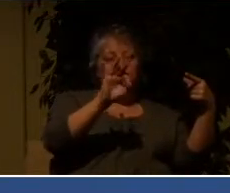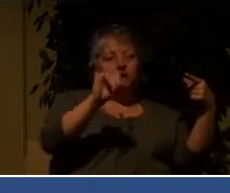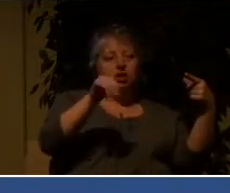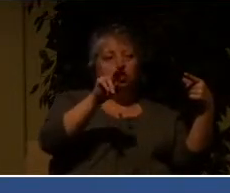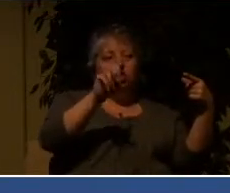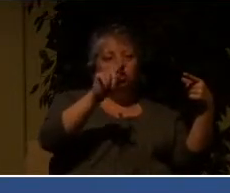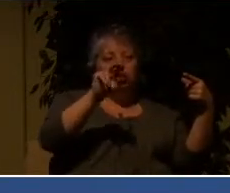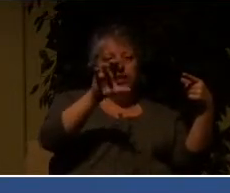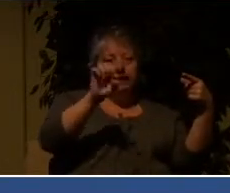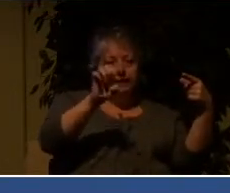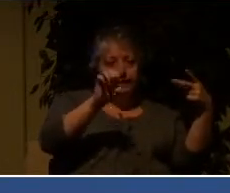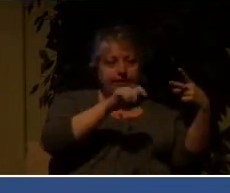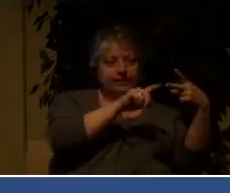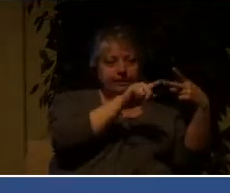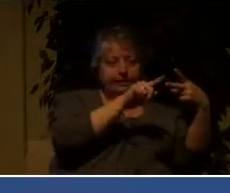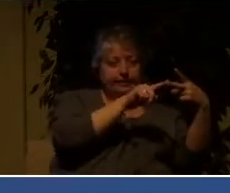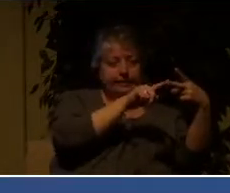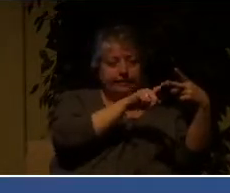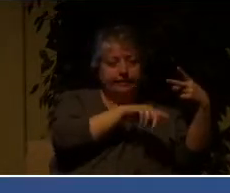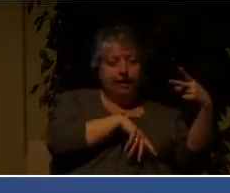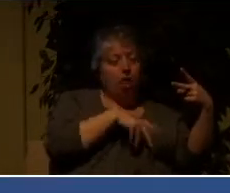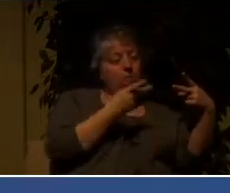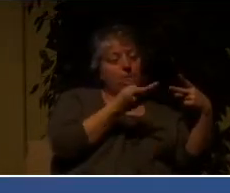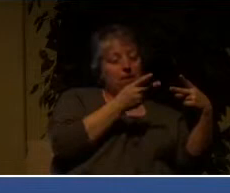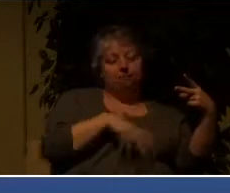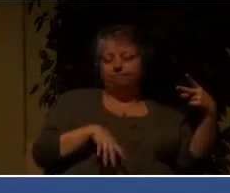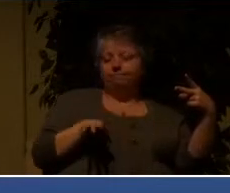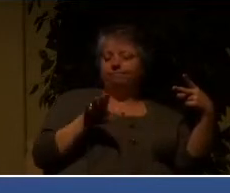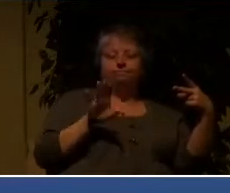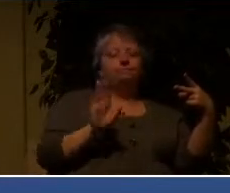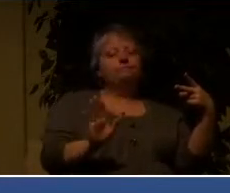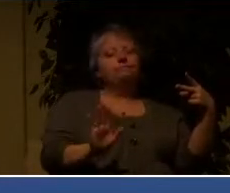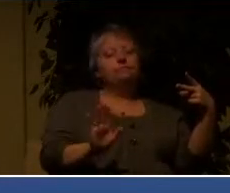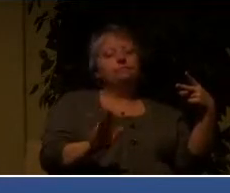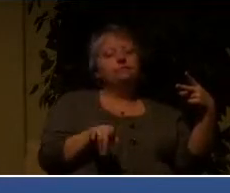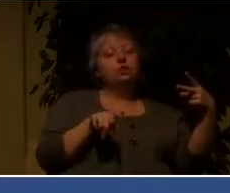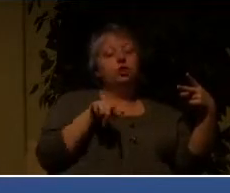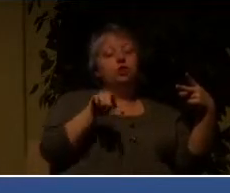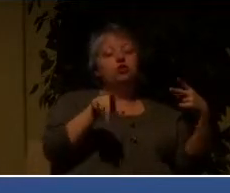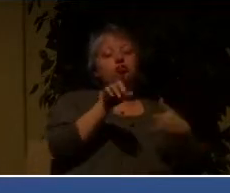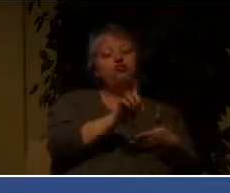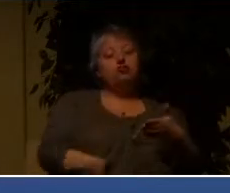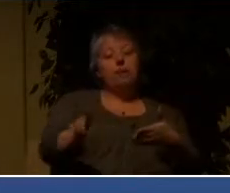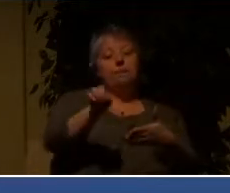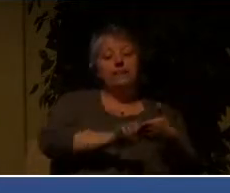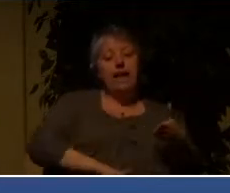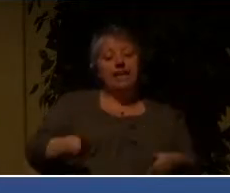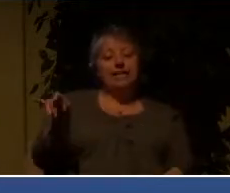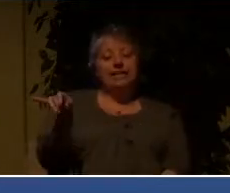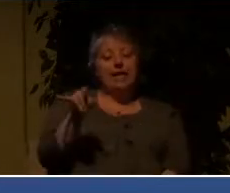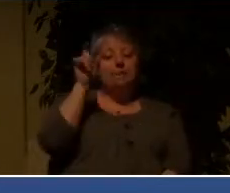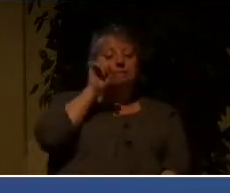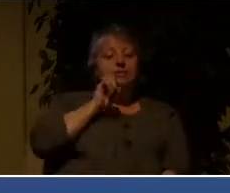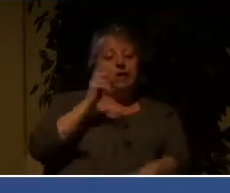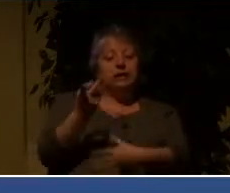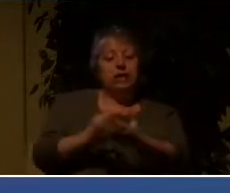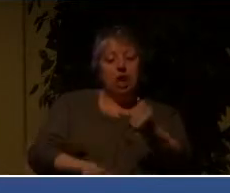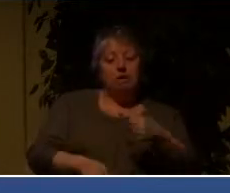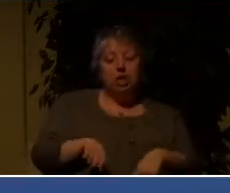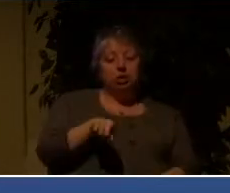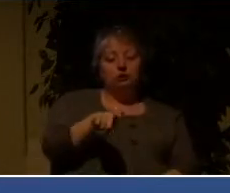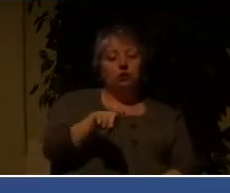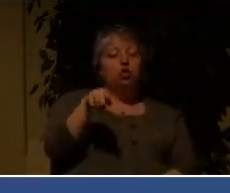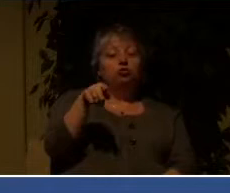life are discriminating against a same-sex couple, and as a result, he has been suspended from his